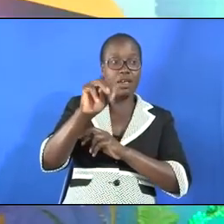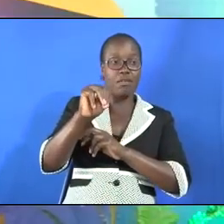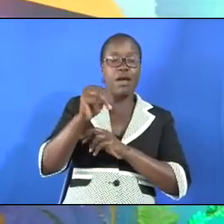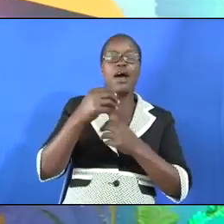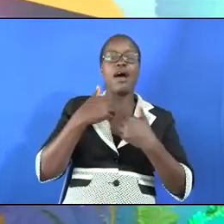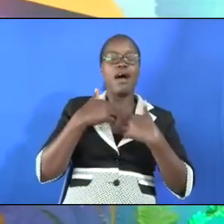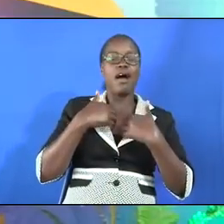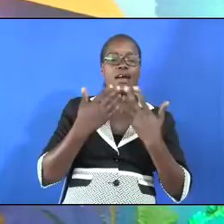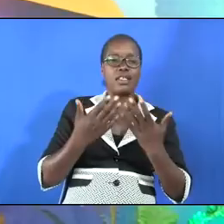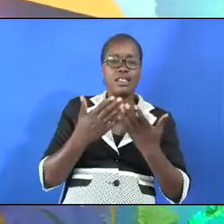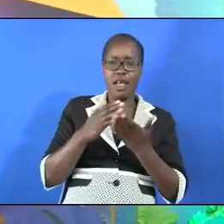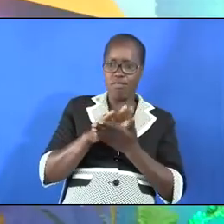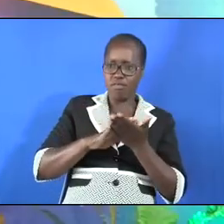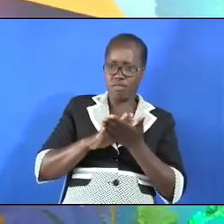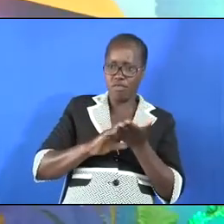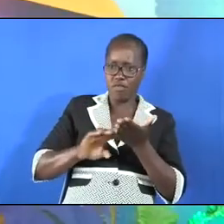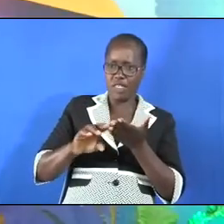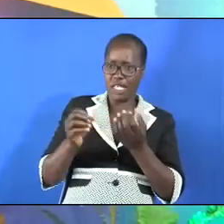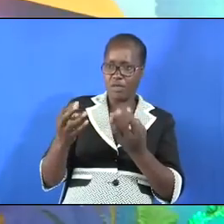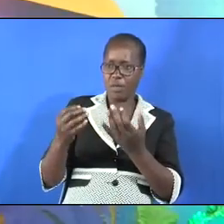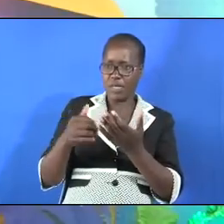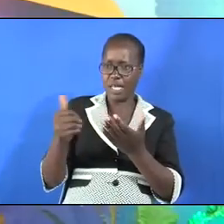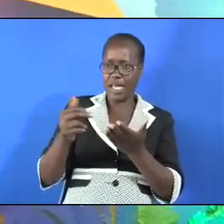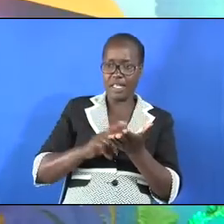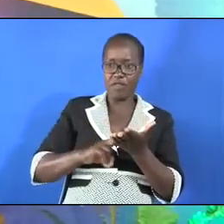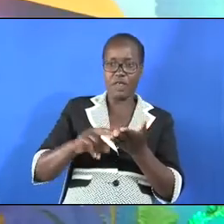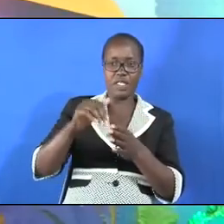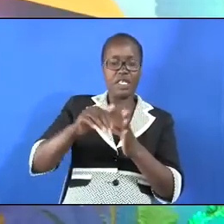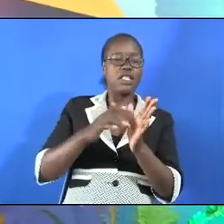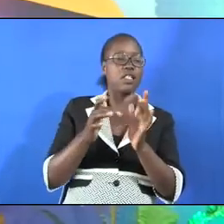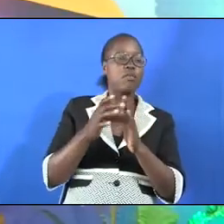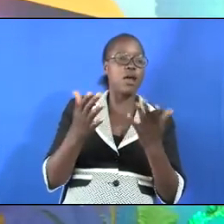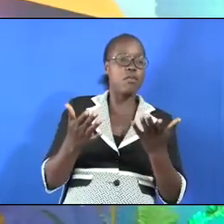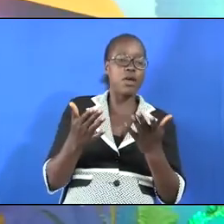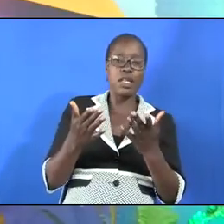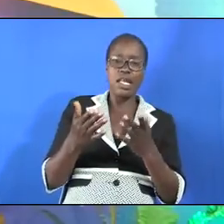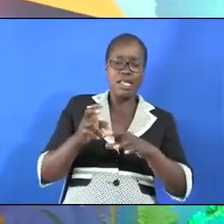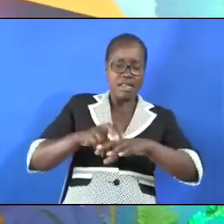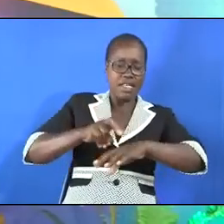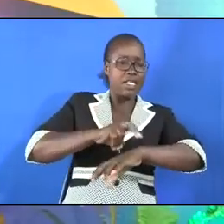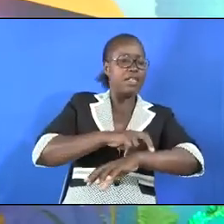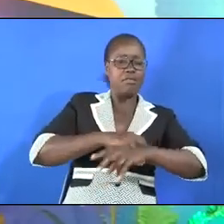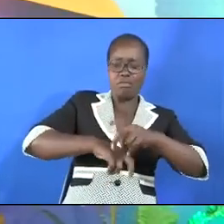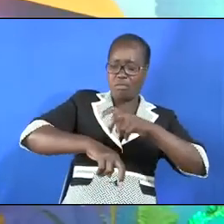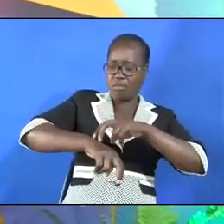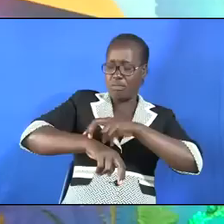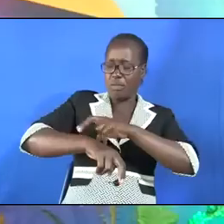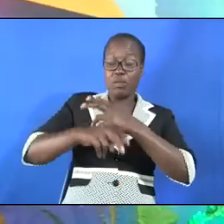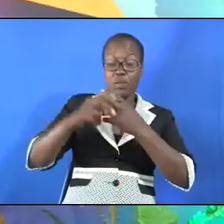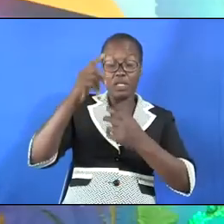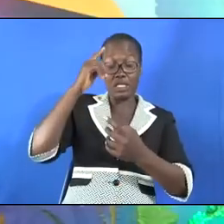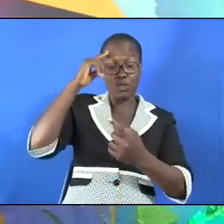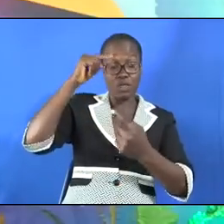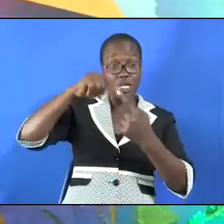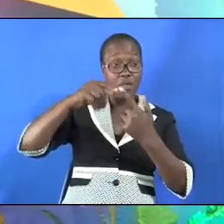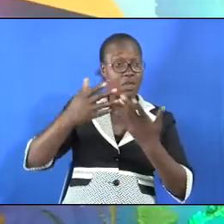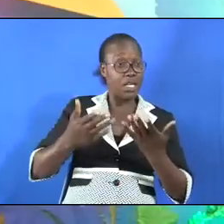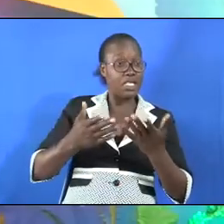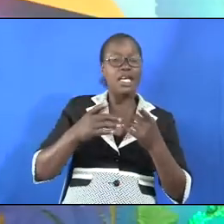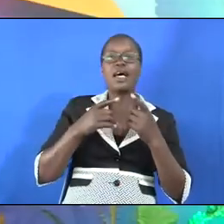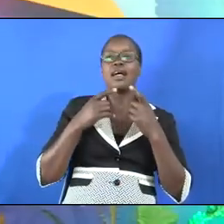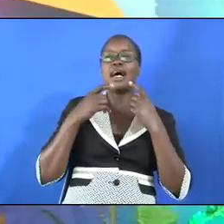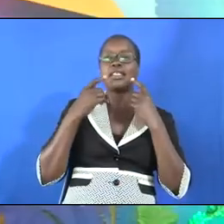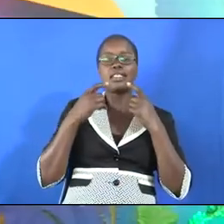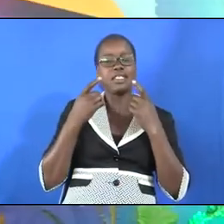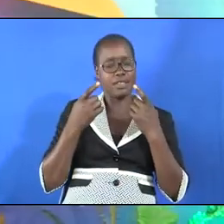Based on this text and many other texts in the Bible, leprosy was viewed and seen to be